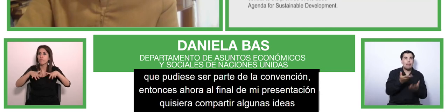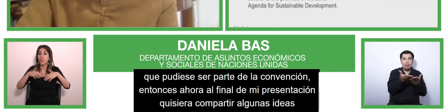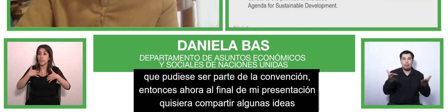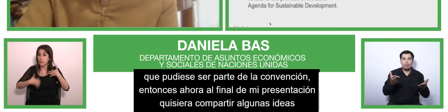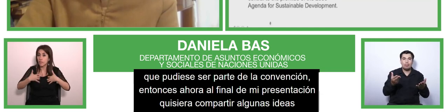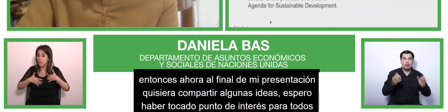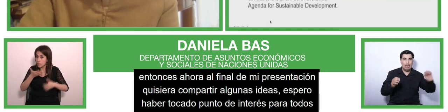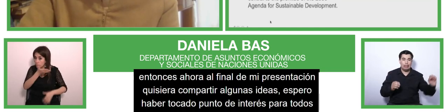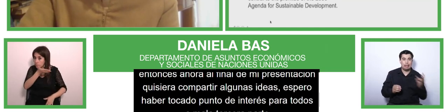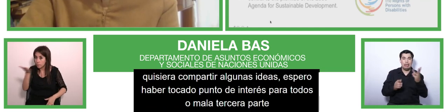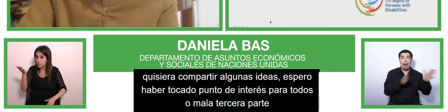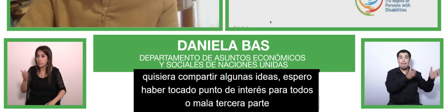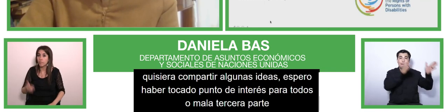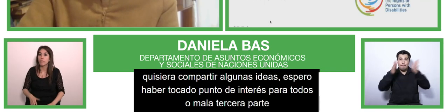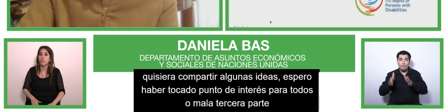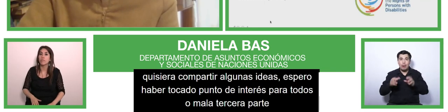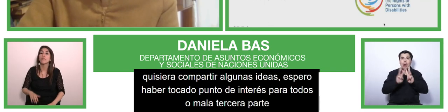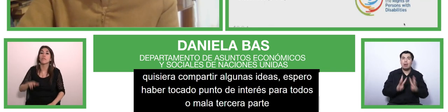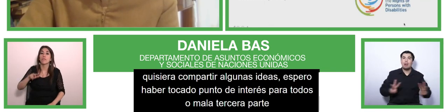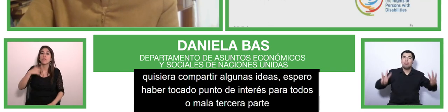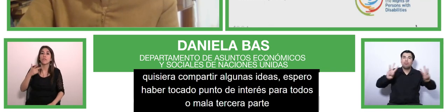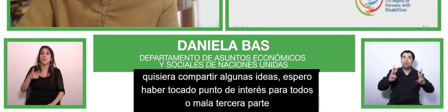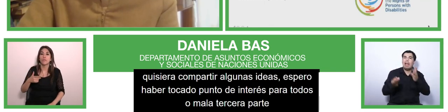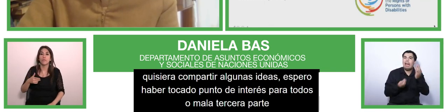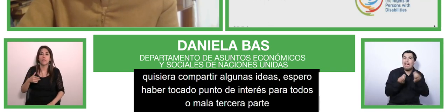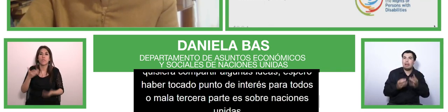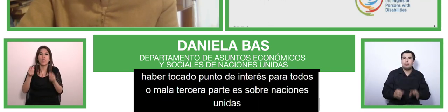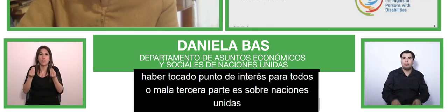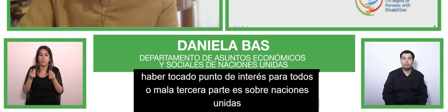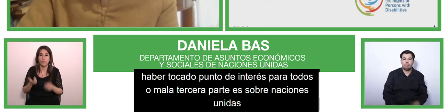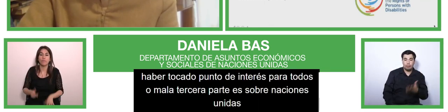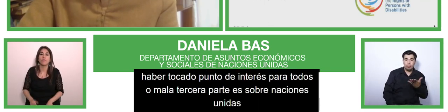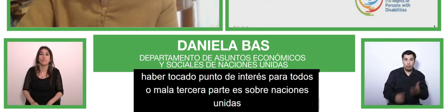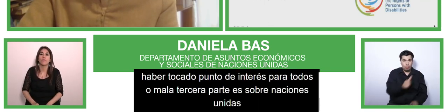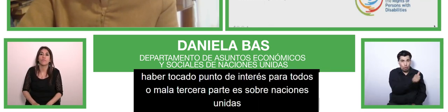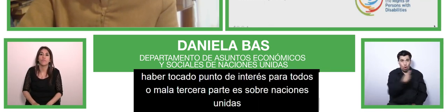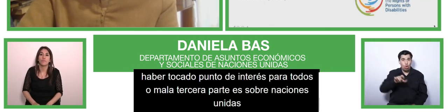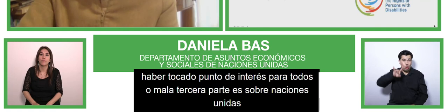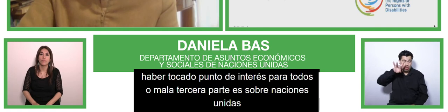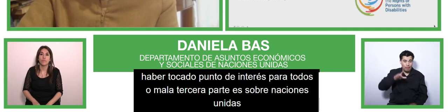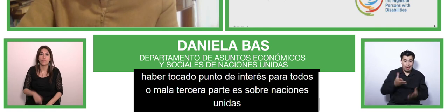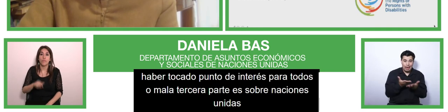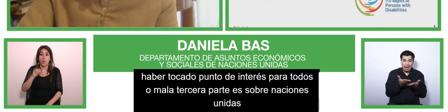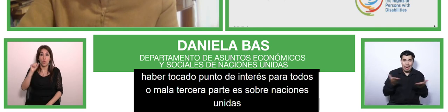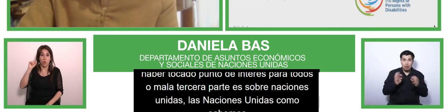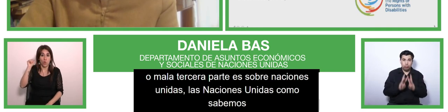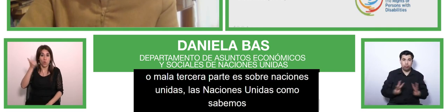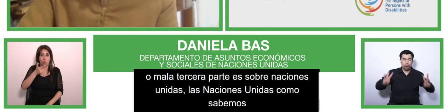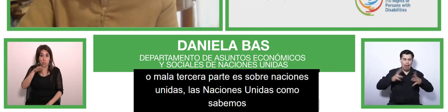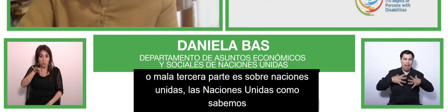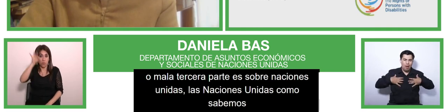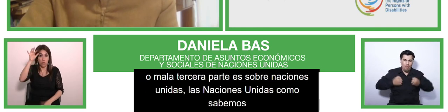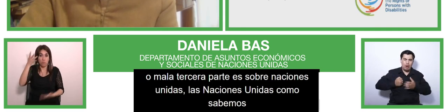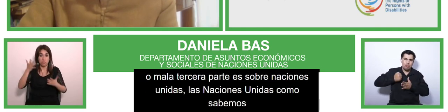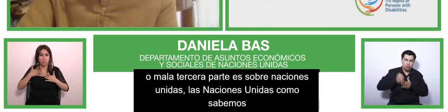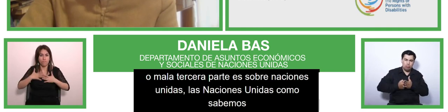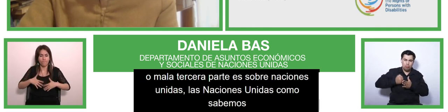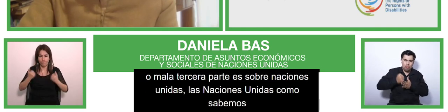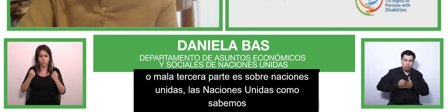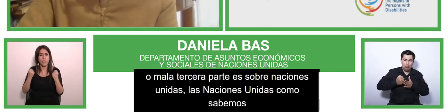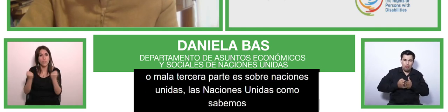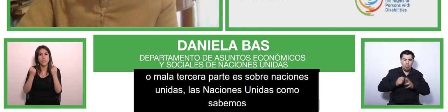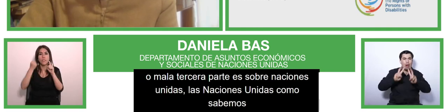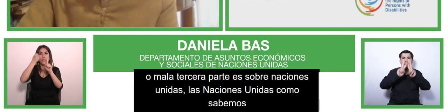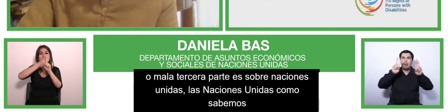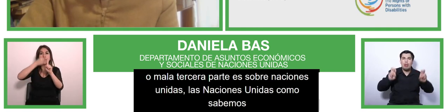the united nations as you know has ongoing efforts towards disability inclusion and the efforts are